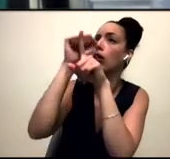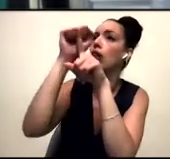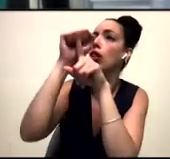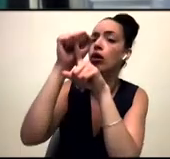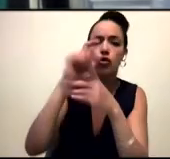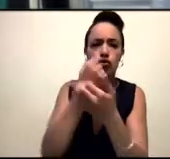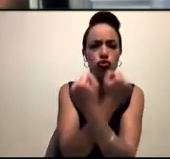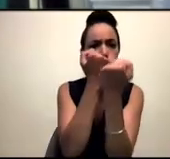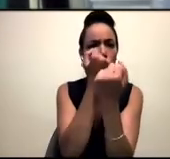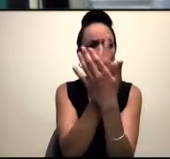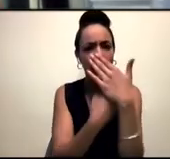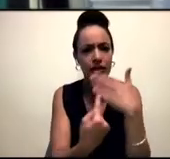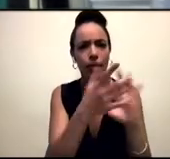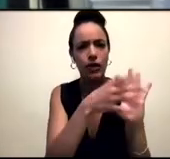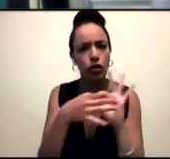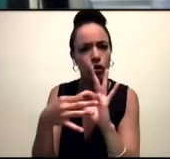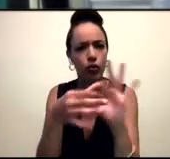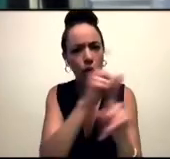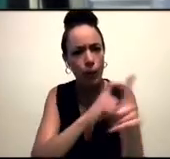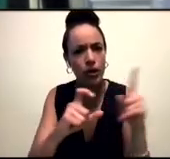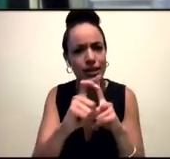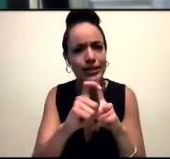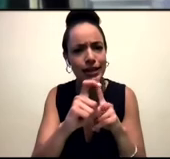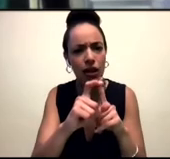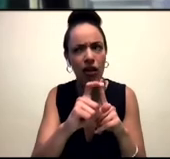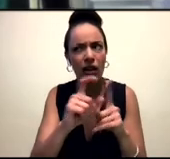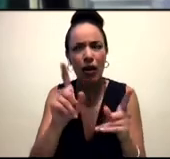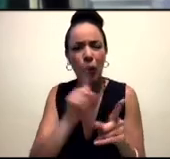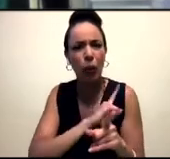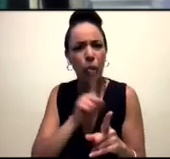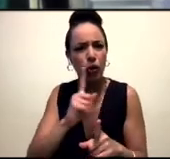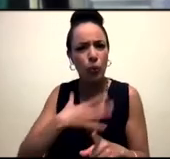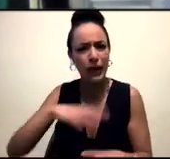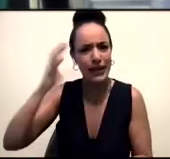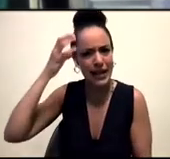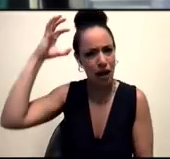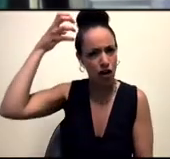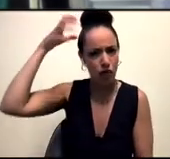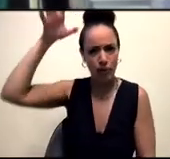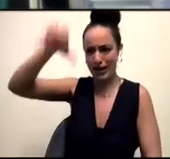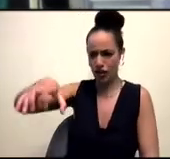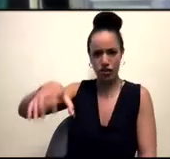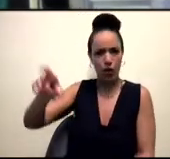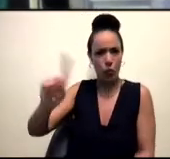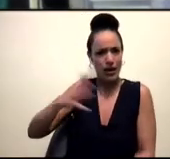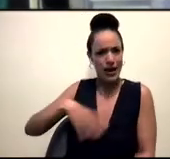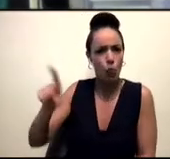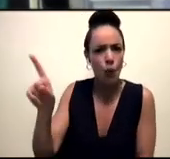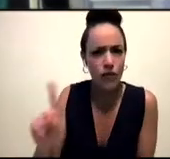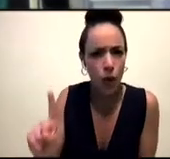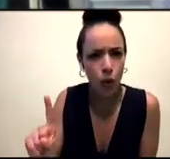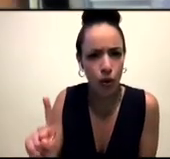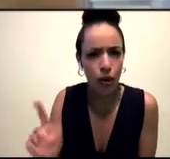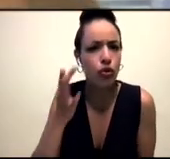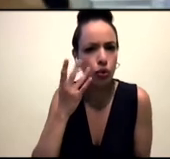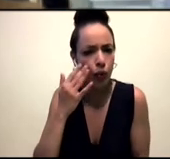is the nation state, right? And do we really need it? And I think that once we start to really go into actually what we authentically